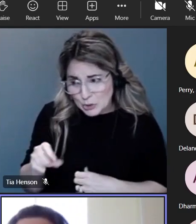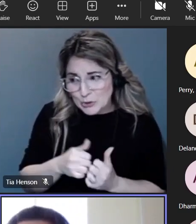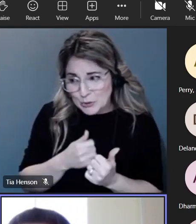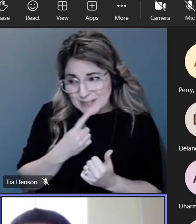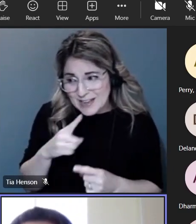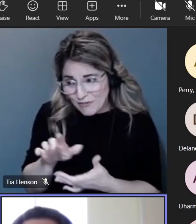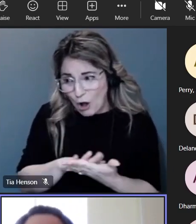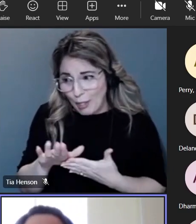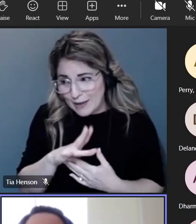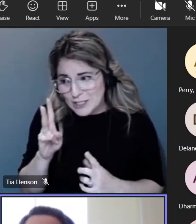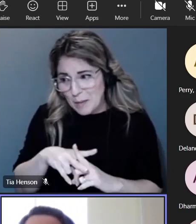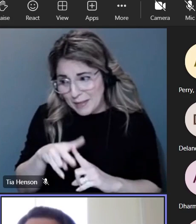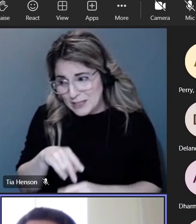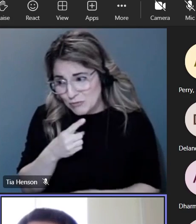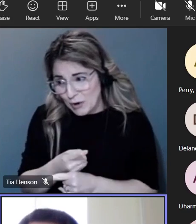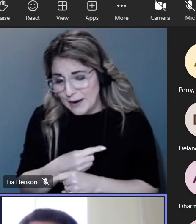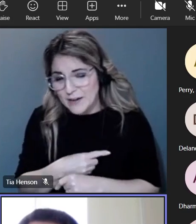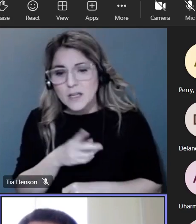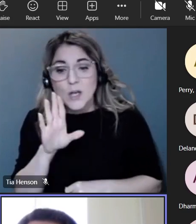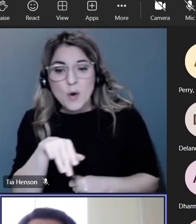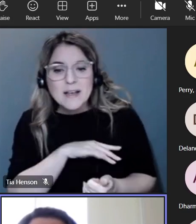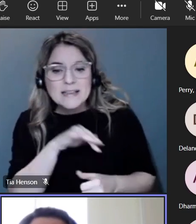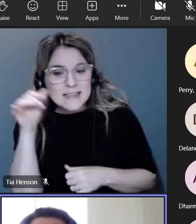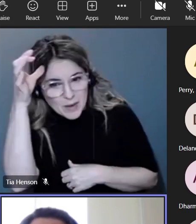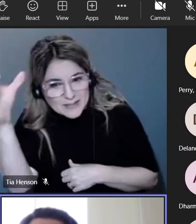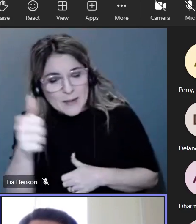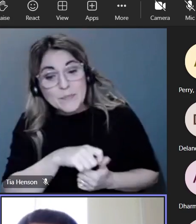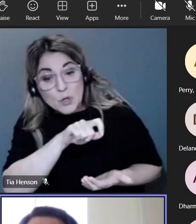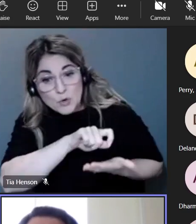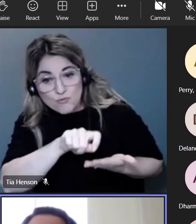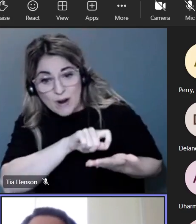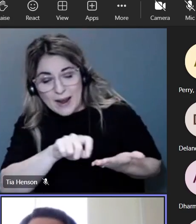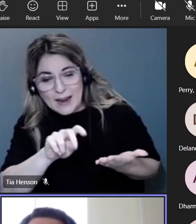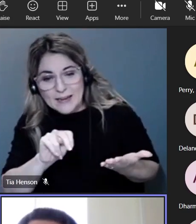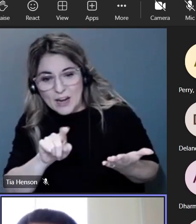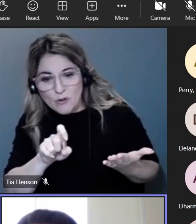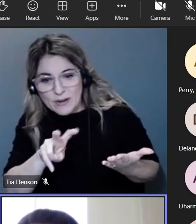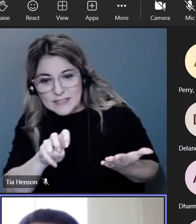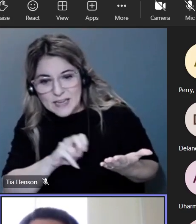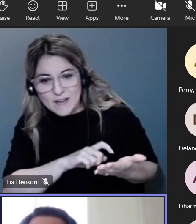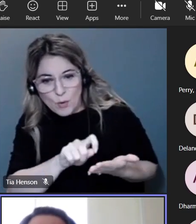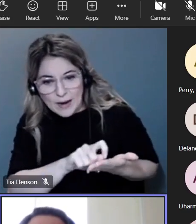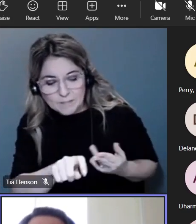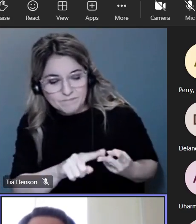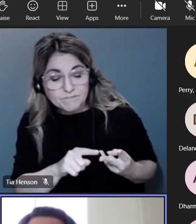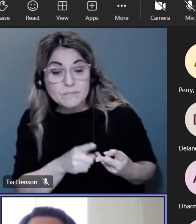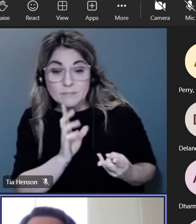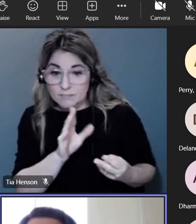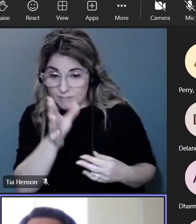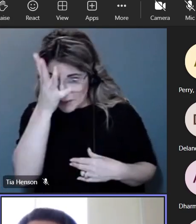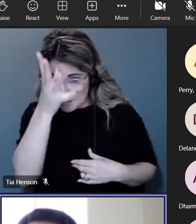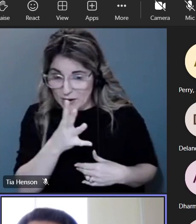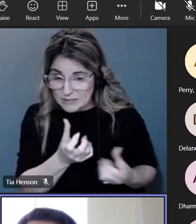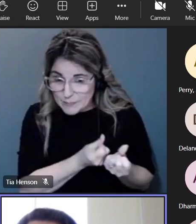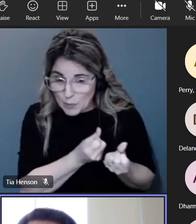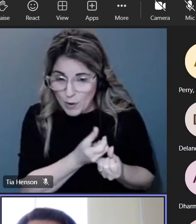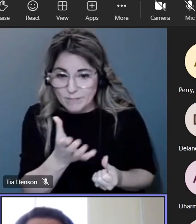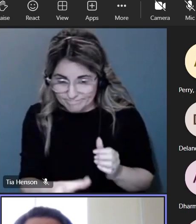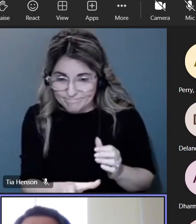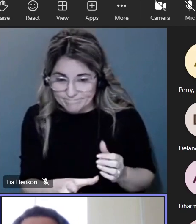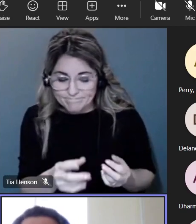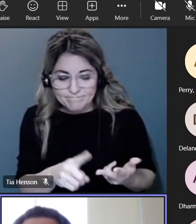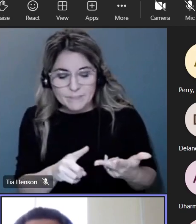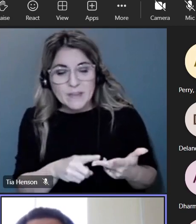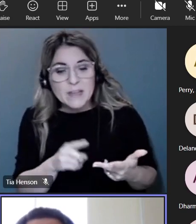but you write a narrative you have to secure parent support and school level support you need to have